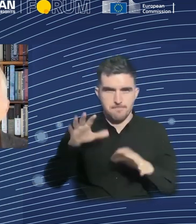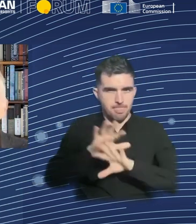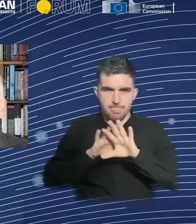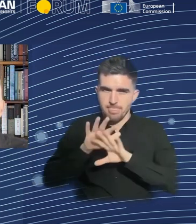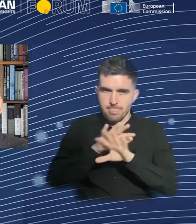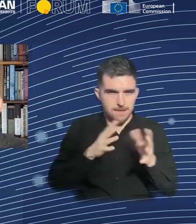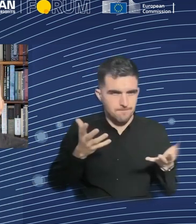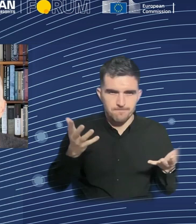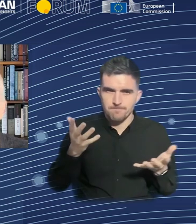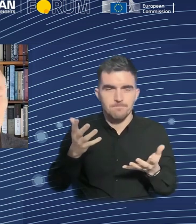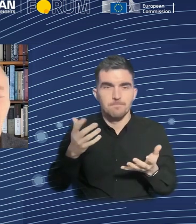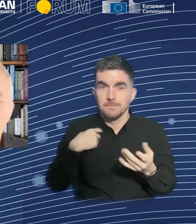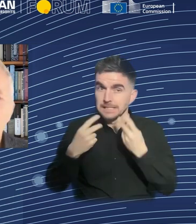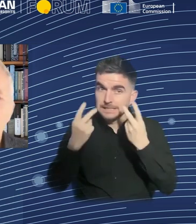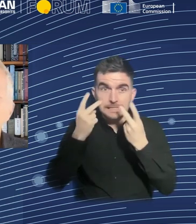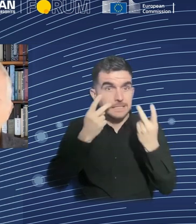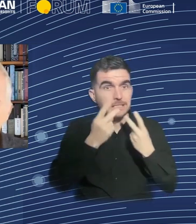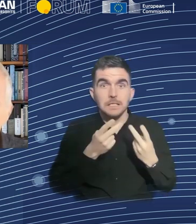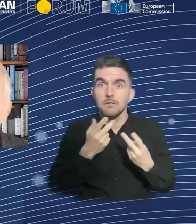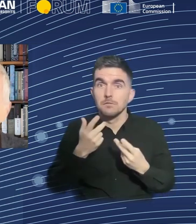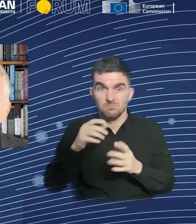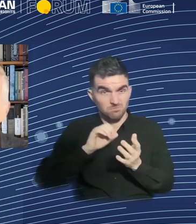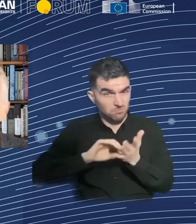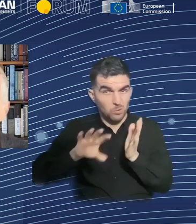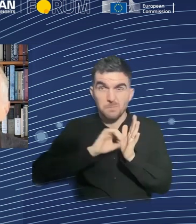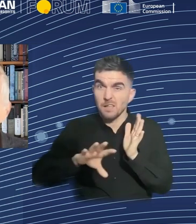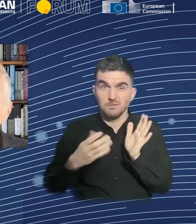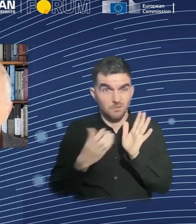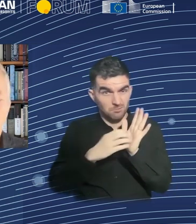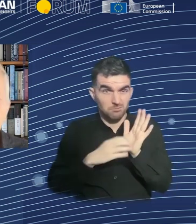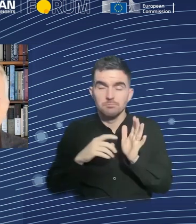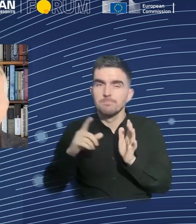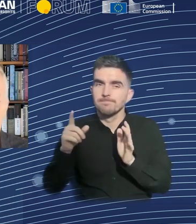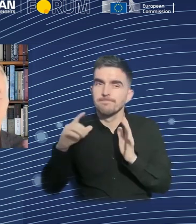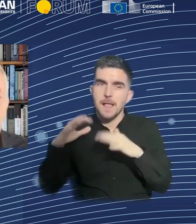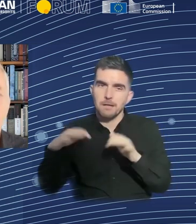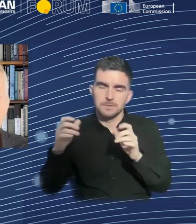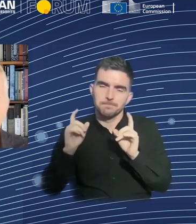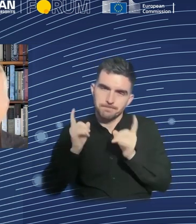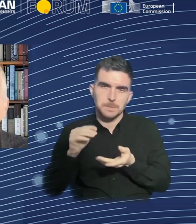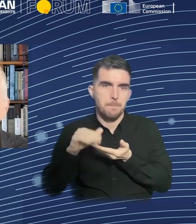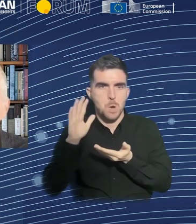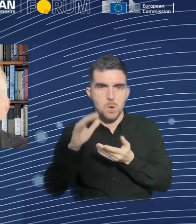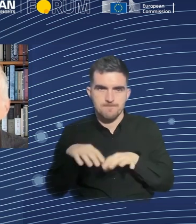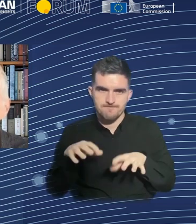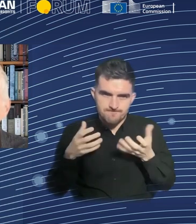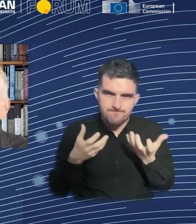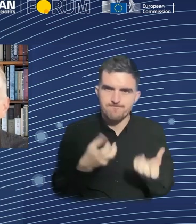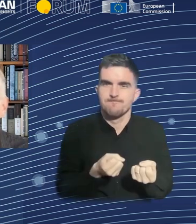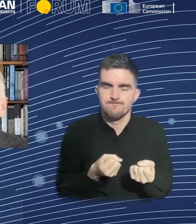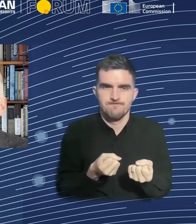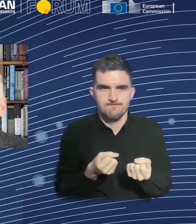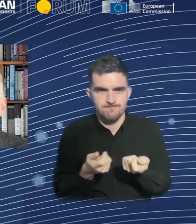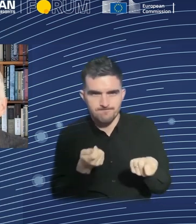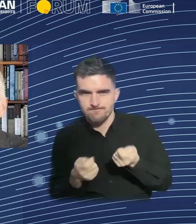it and shaping its future, having national AI programs where we're building, because there's a lot more to think about here. But how do we